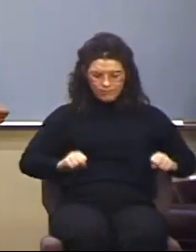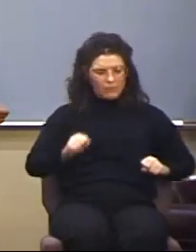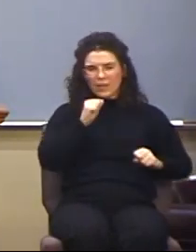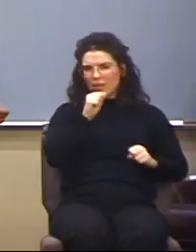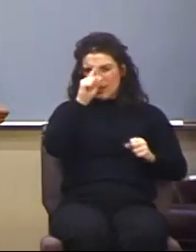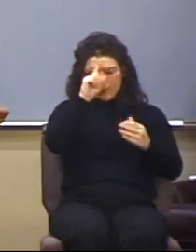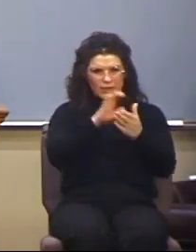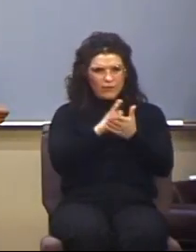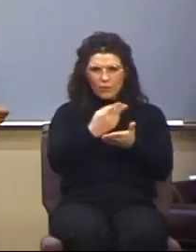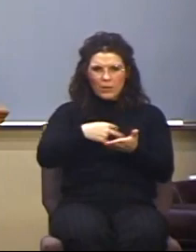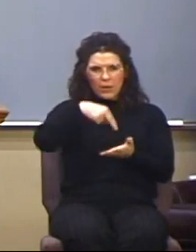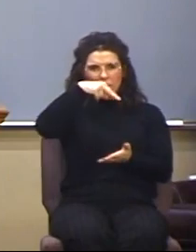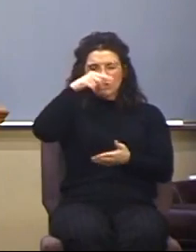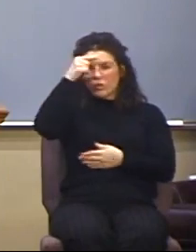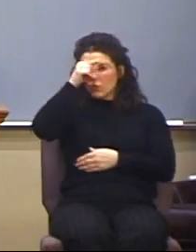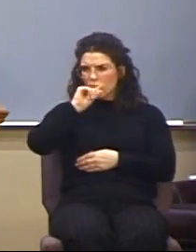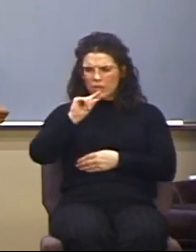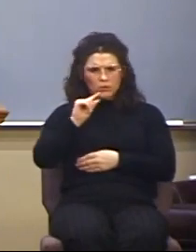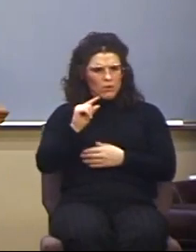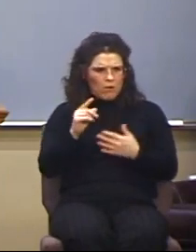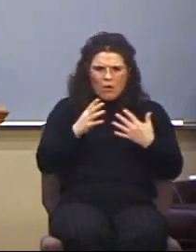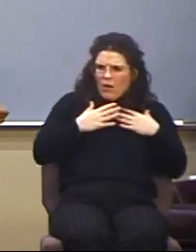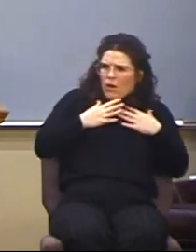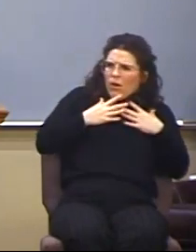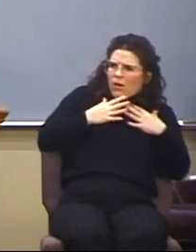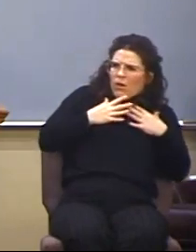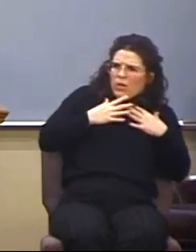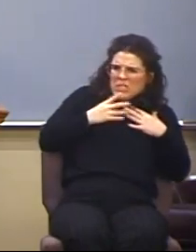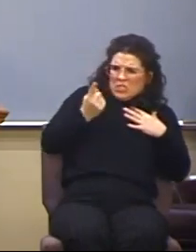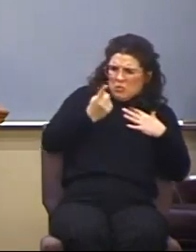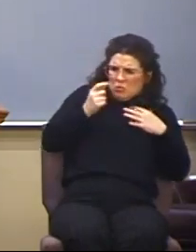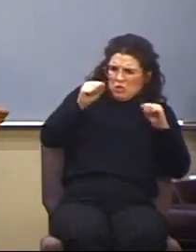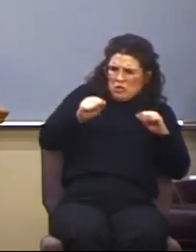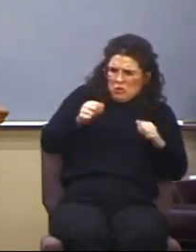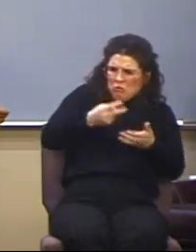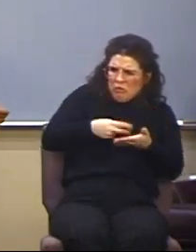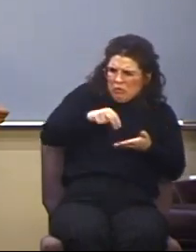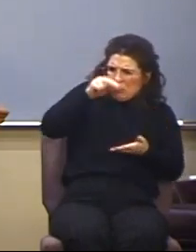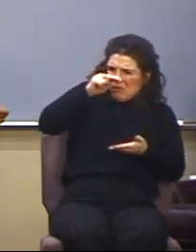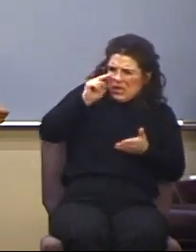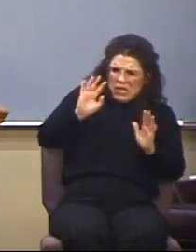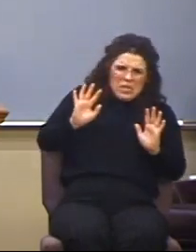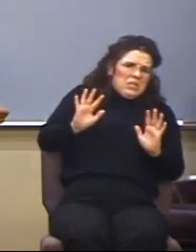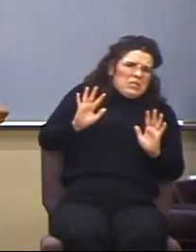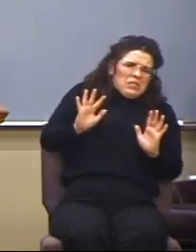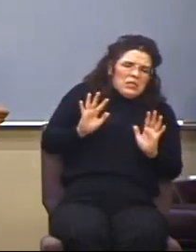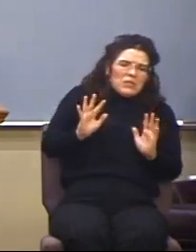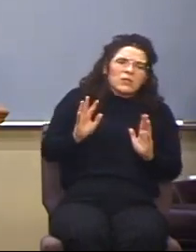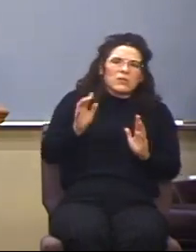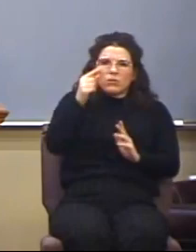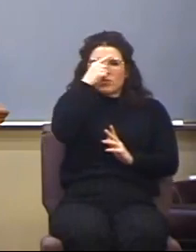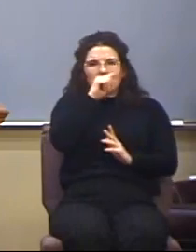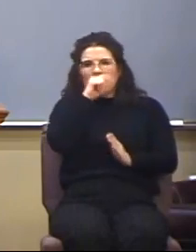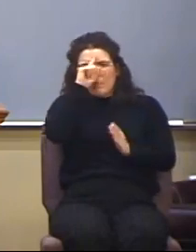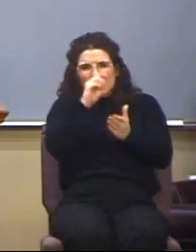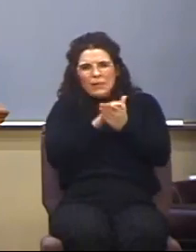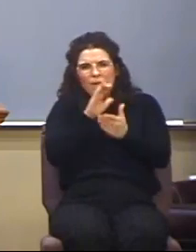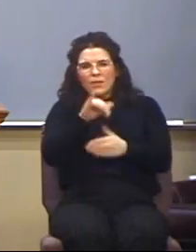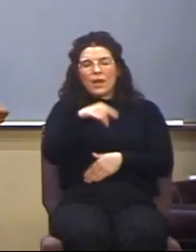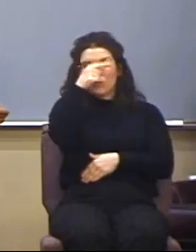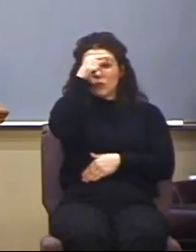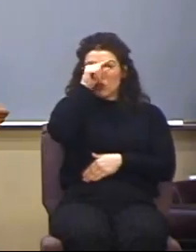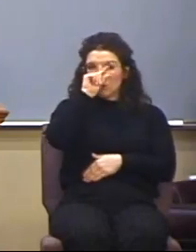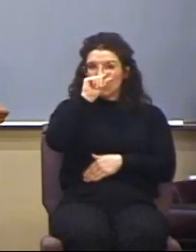could rise from the dead. They denied literal, physical, biological resurrection. The Greek culture,